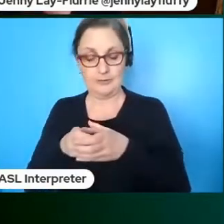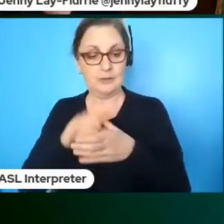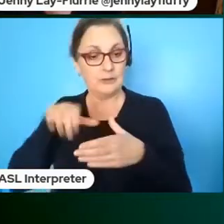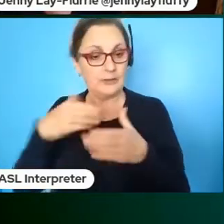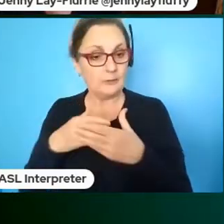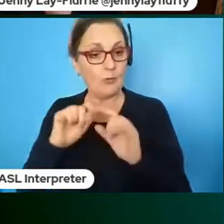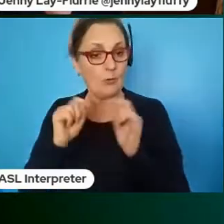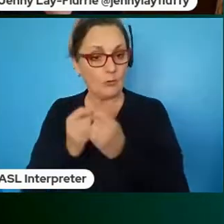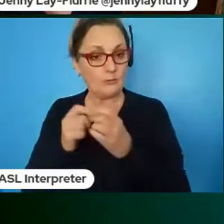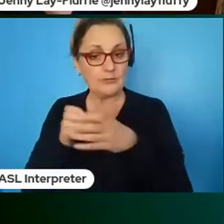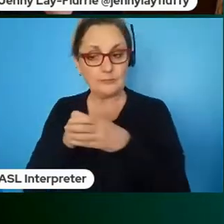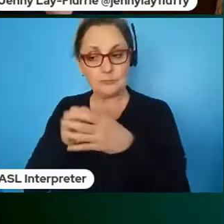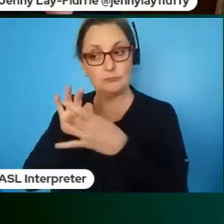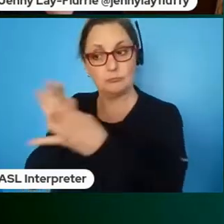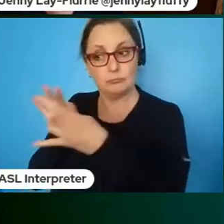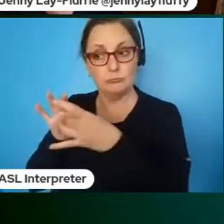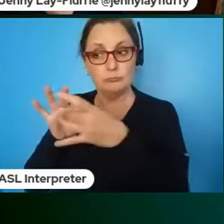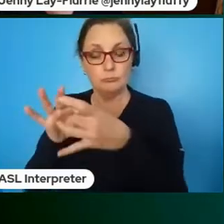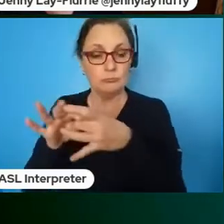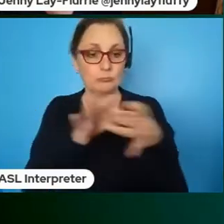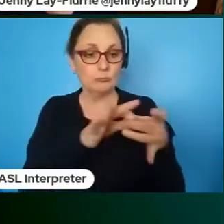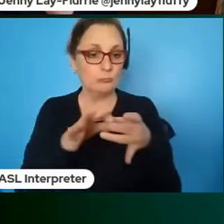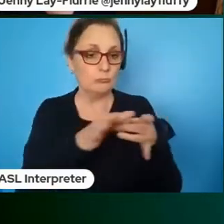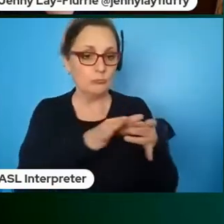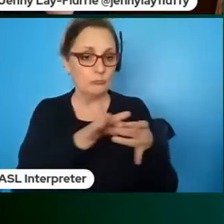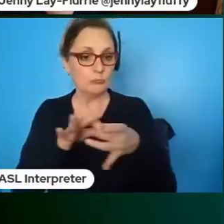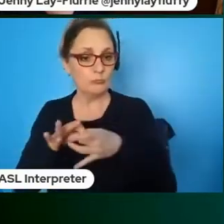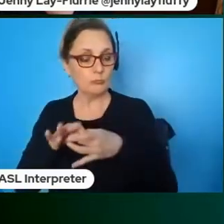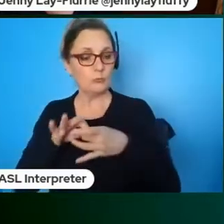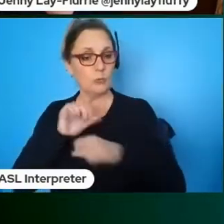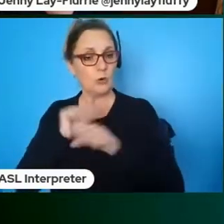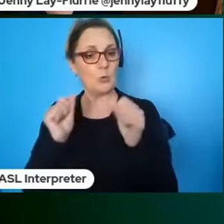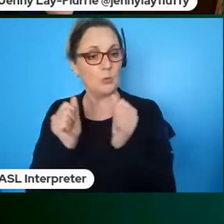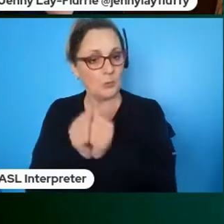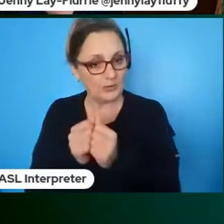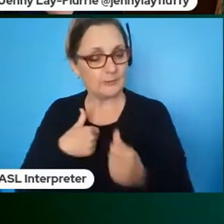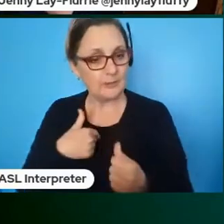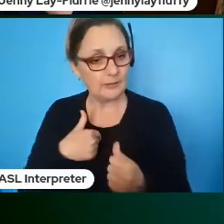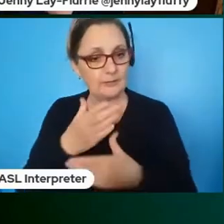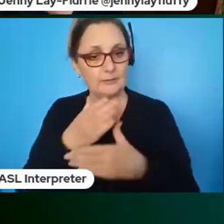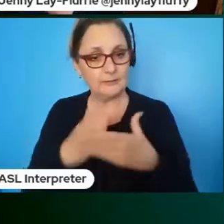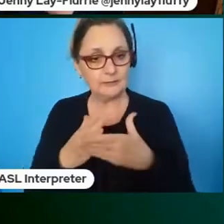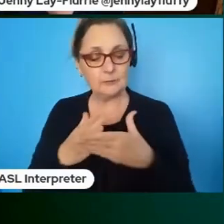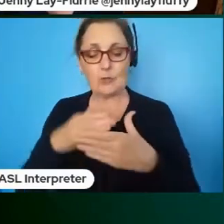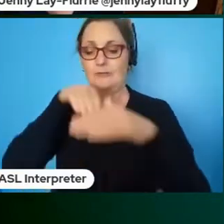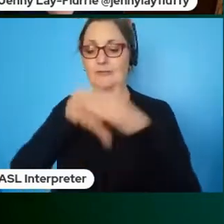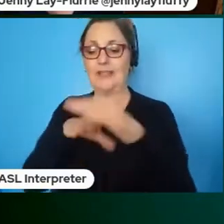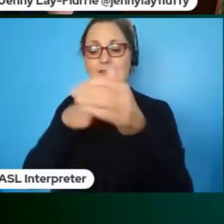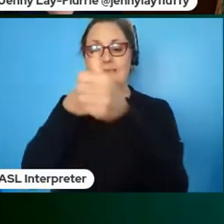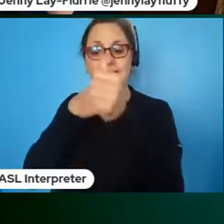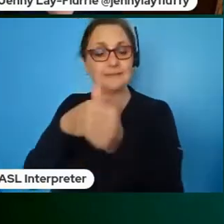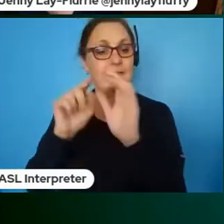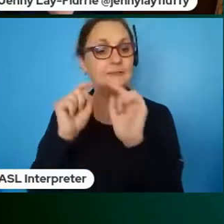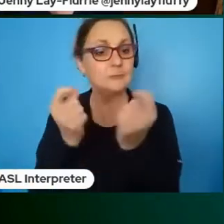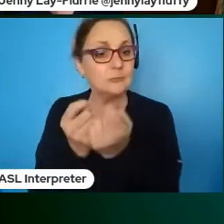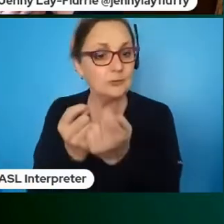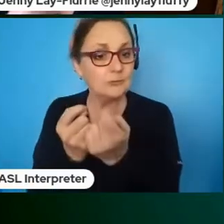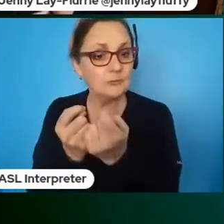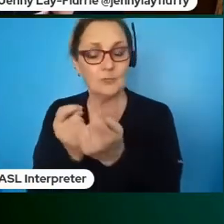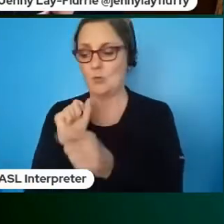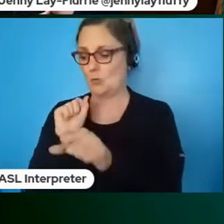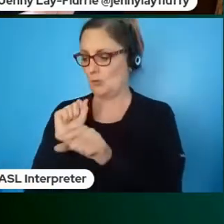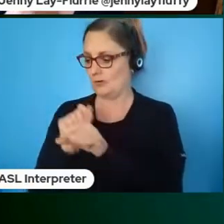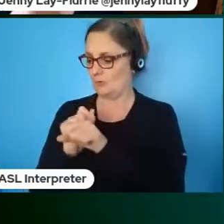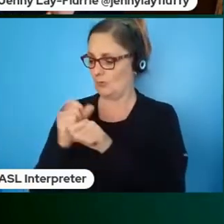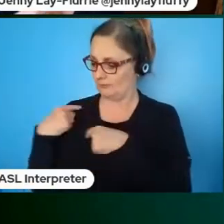leadership team it's evolved over the years but this has given us the opportunity to scale but at